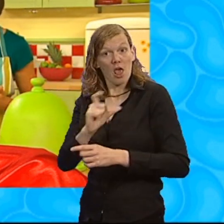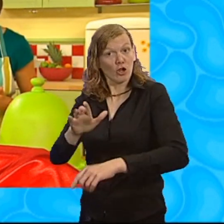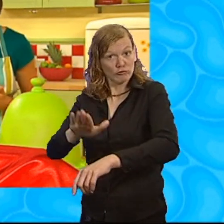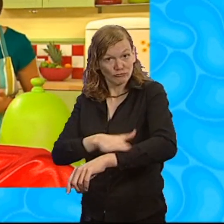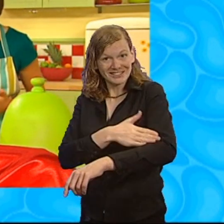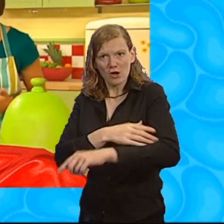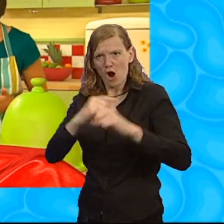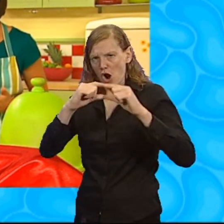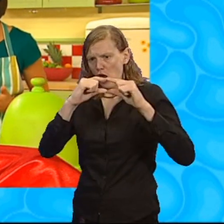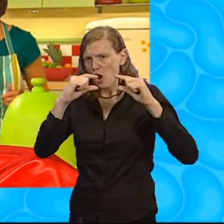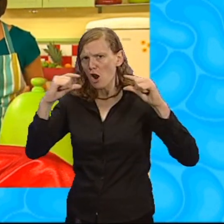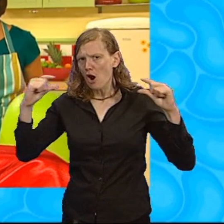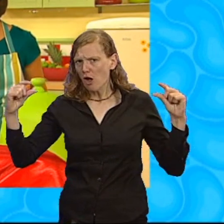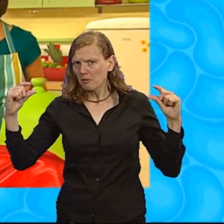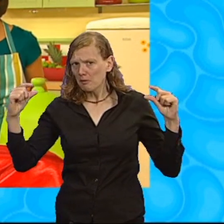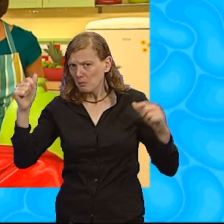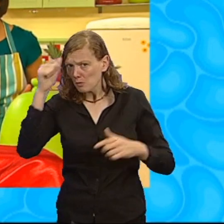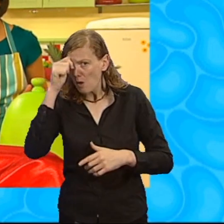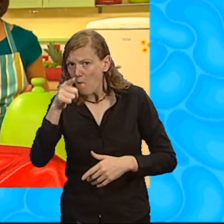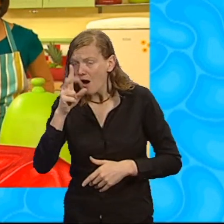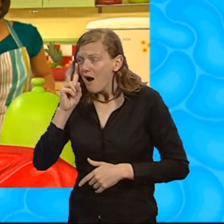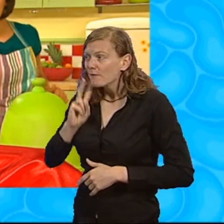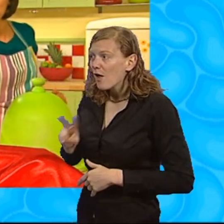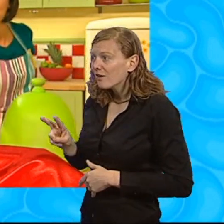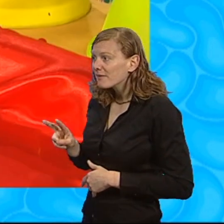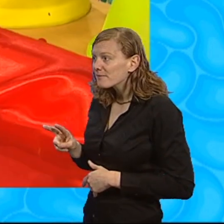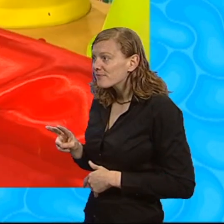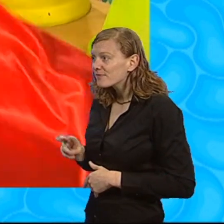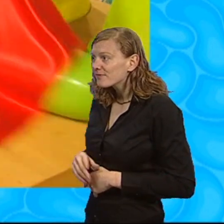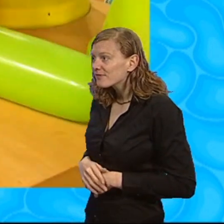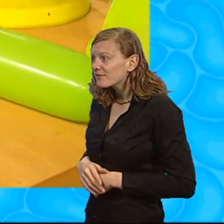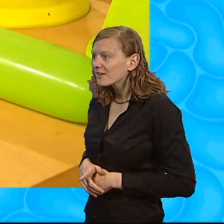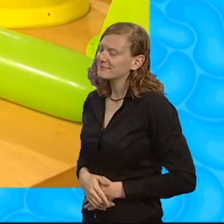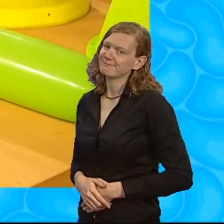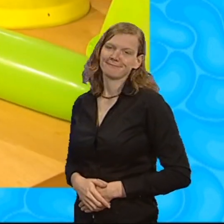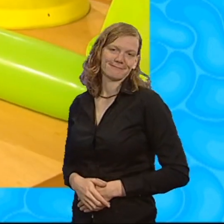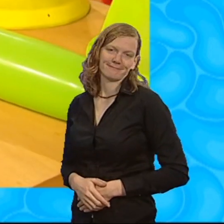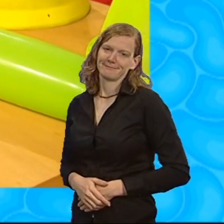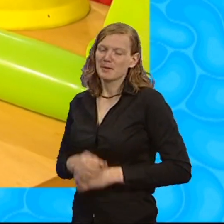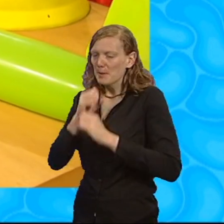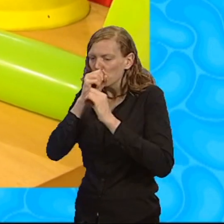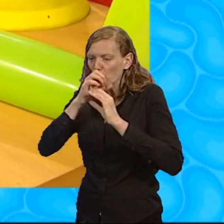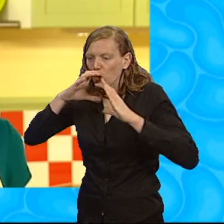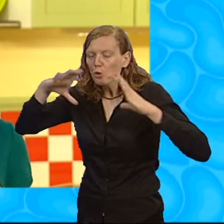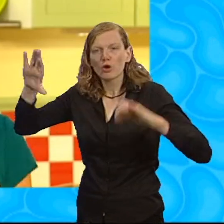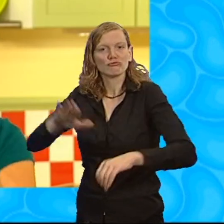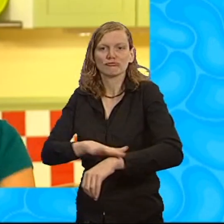is green and it's long. So, it could be... No,